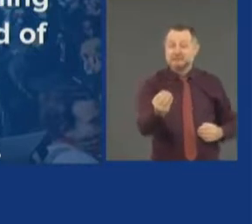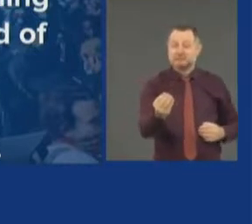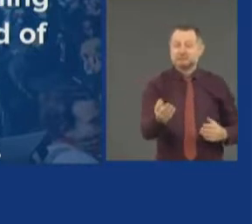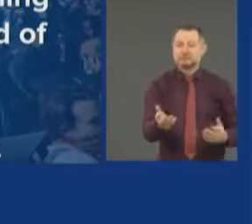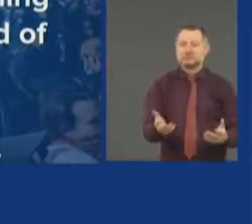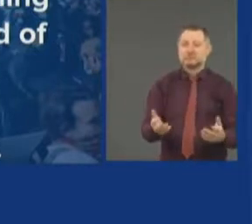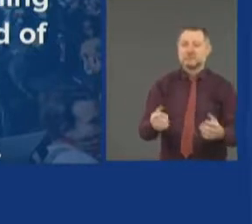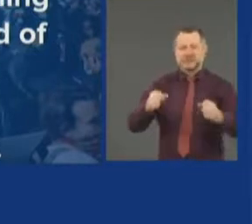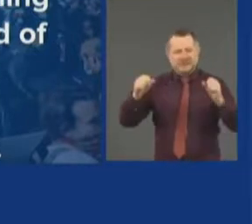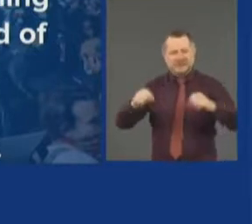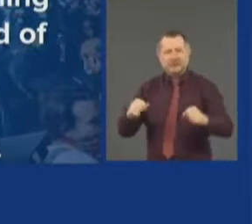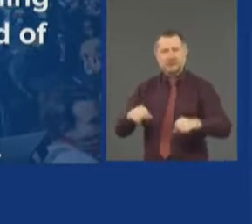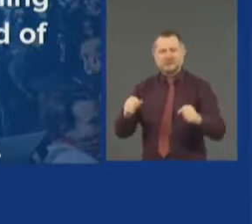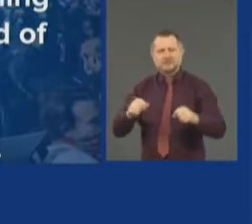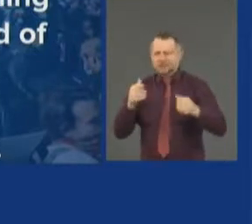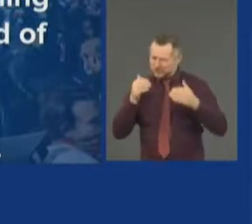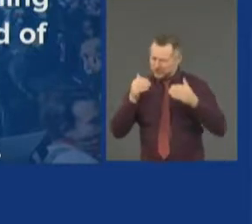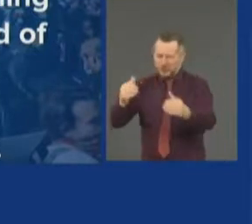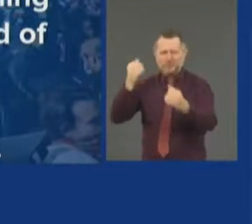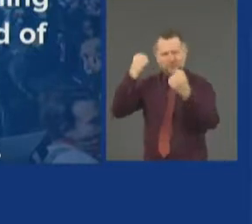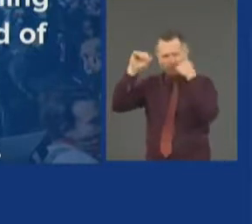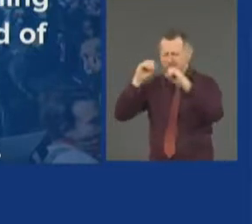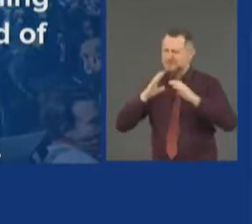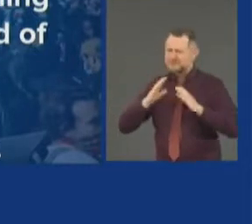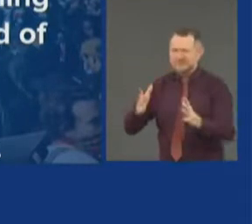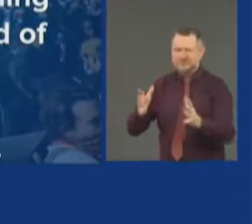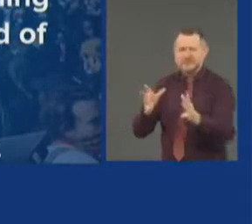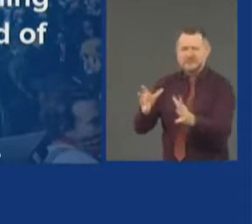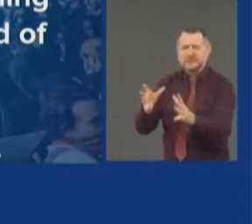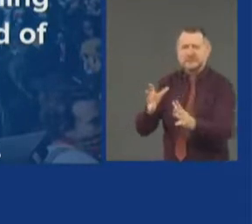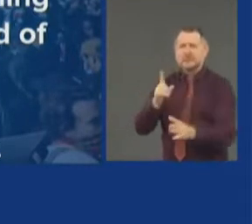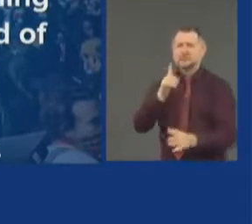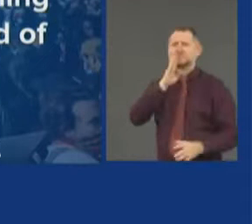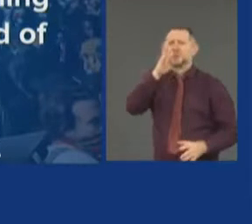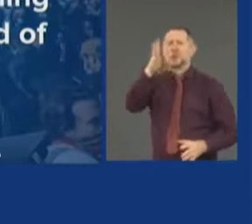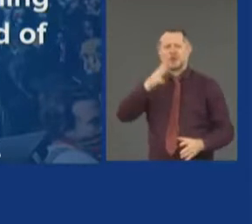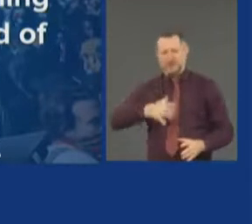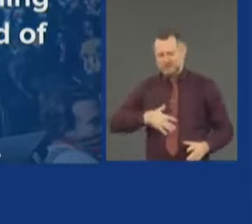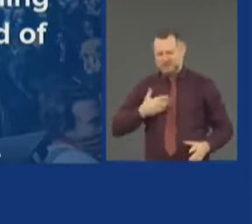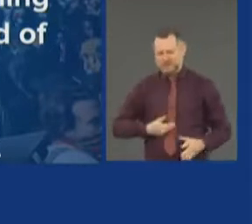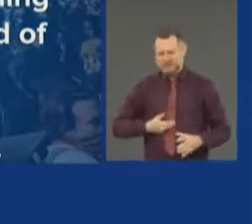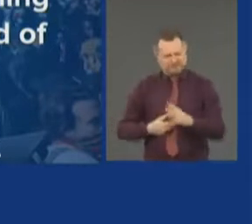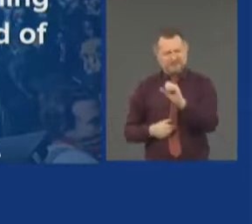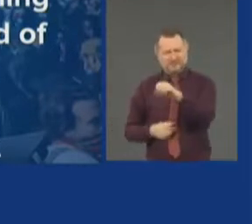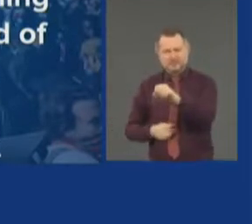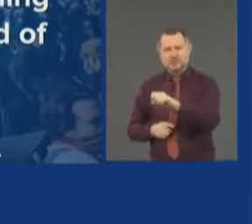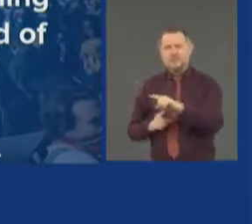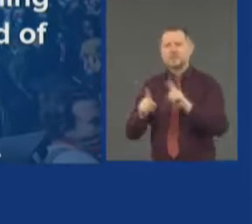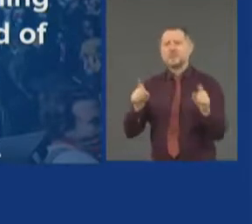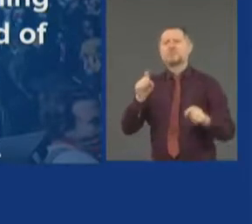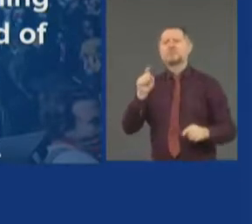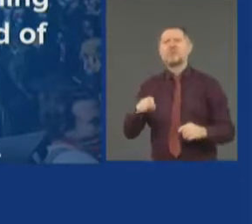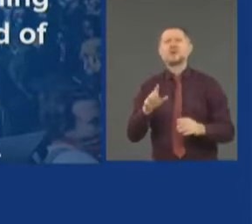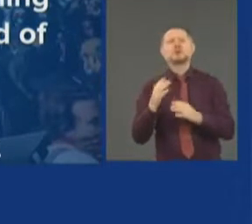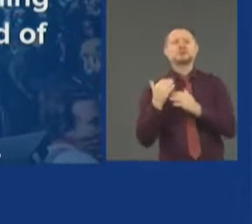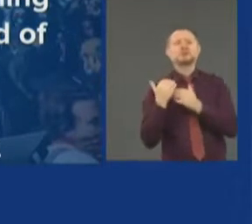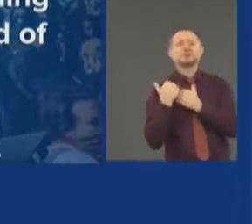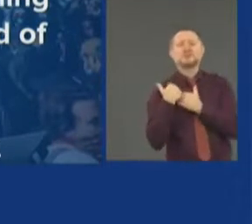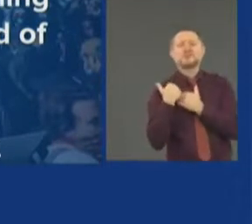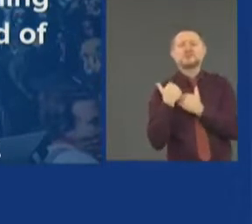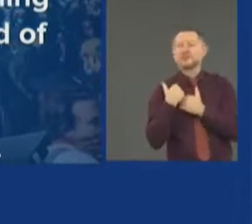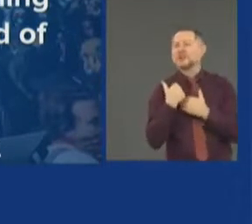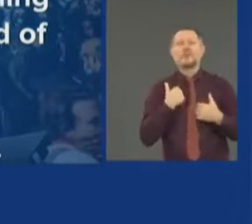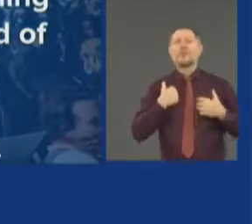Yes, protest. Yes, express your outrage. But be responsible, because the last thing we want to do